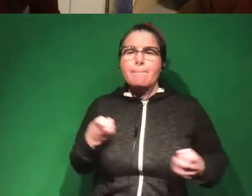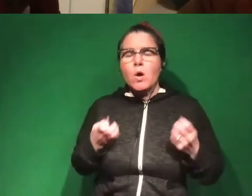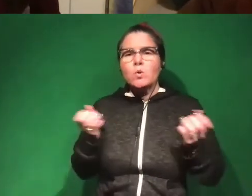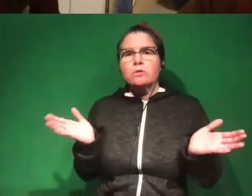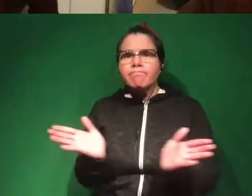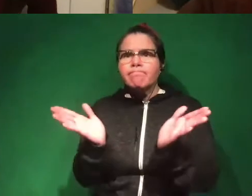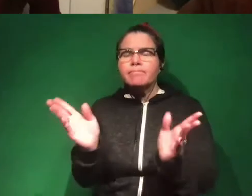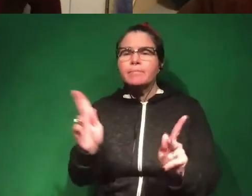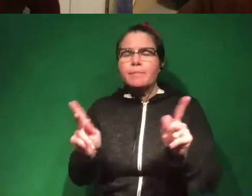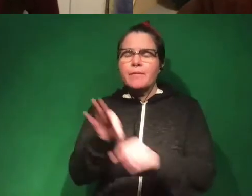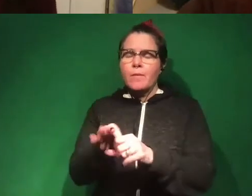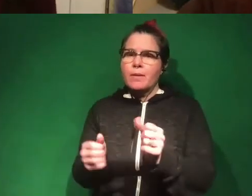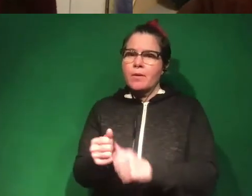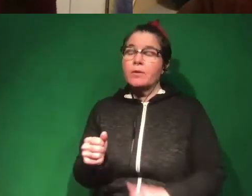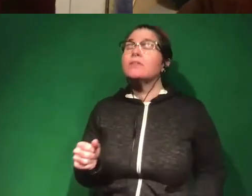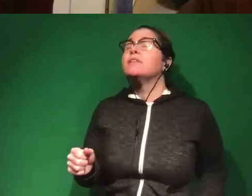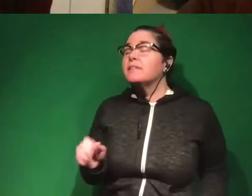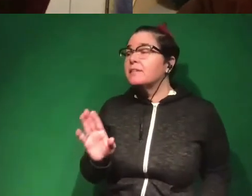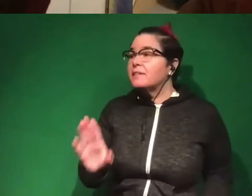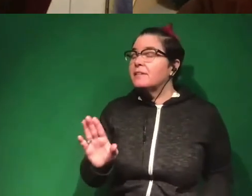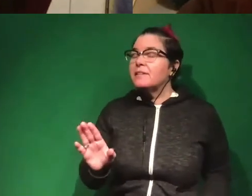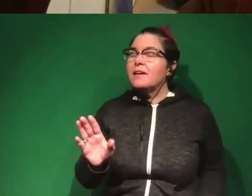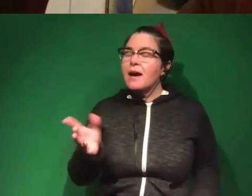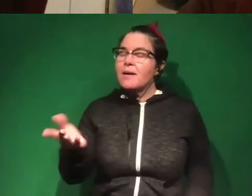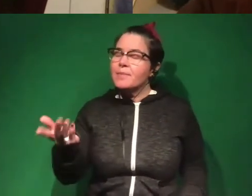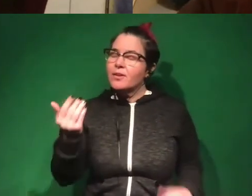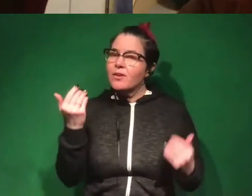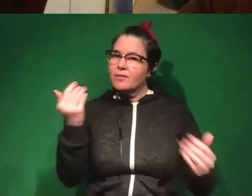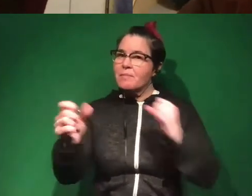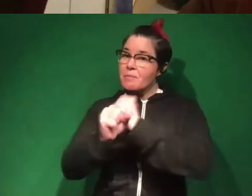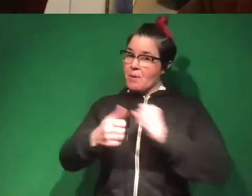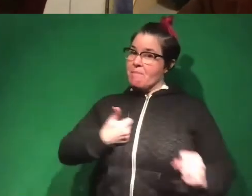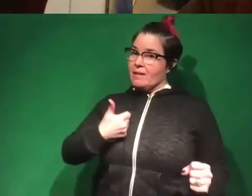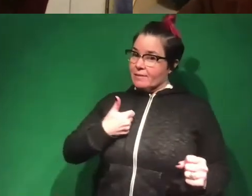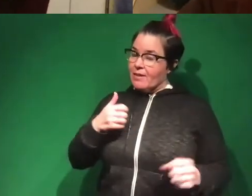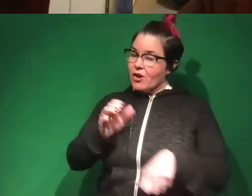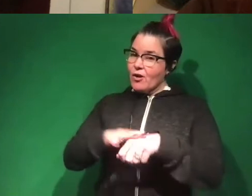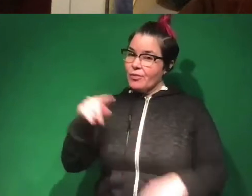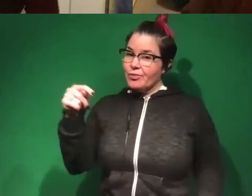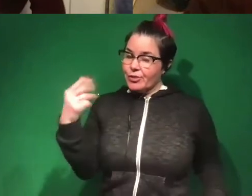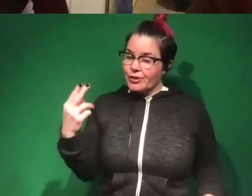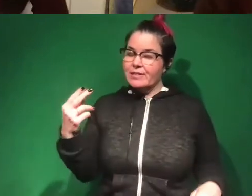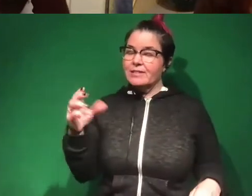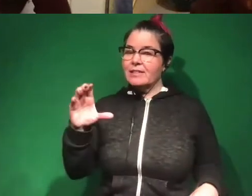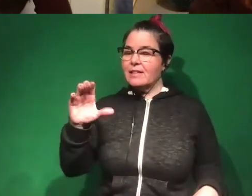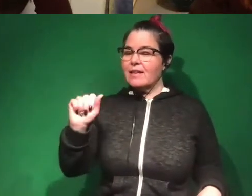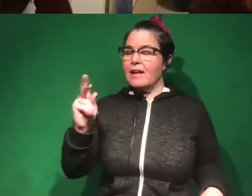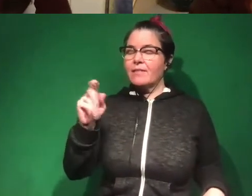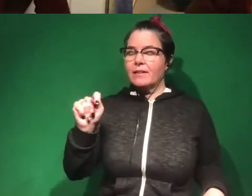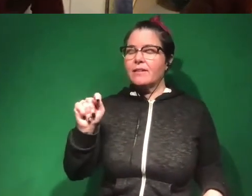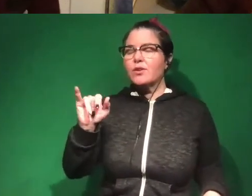most? So I'm going to do a shameless promotion of my own show, which is on Thursday on Caveat's YouTube channel,